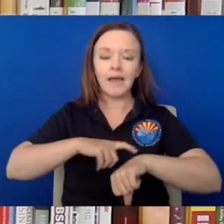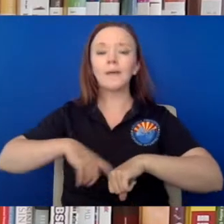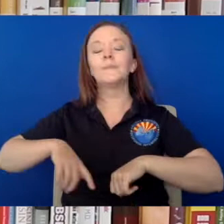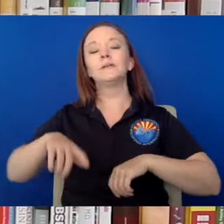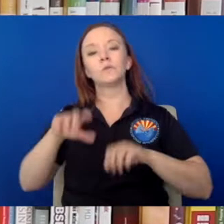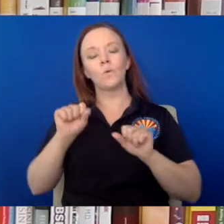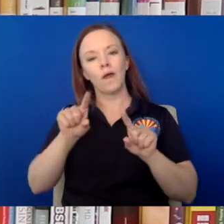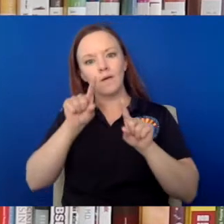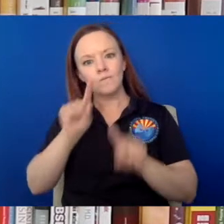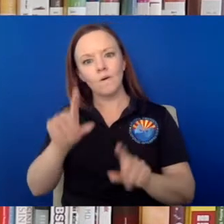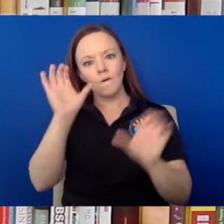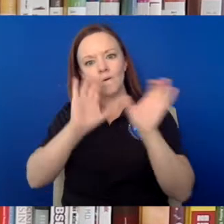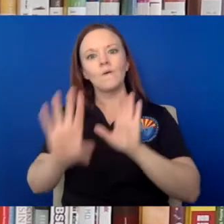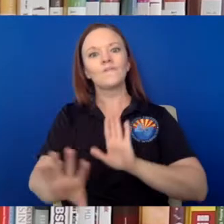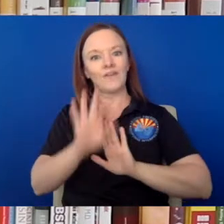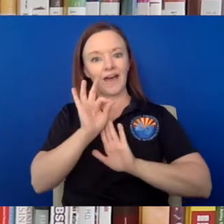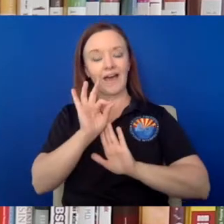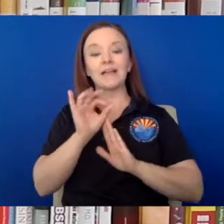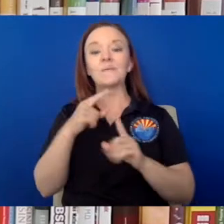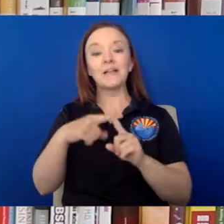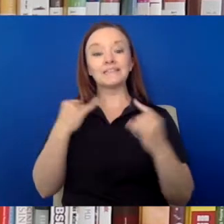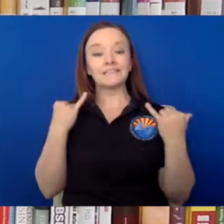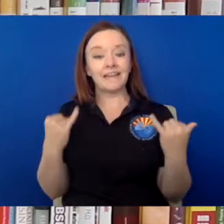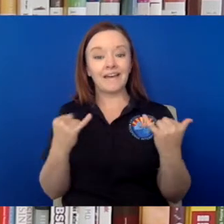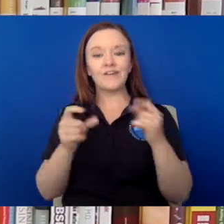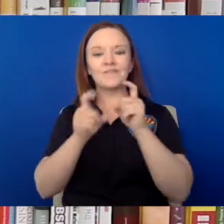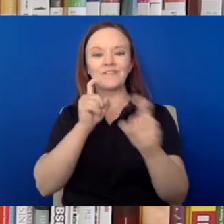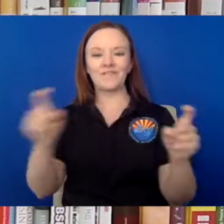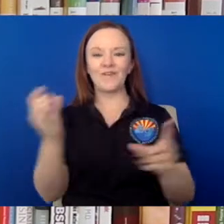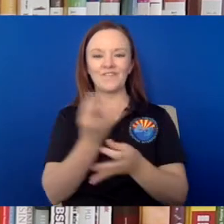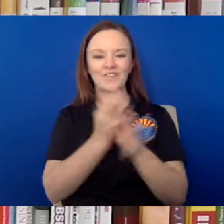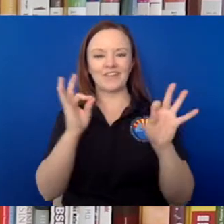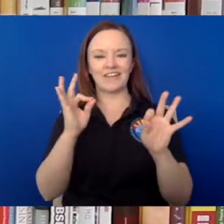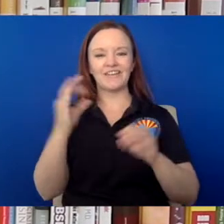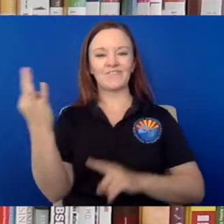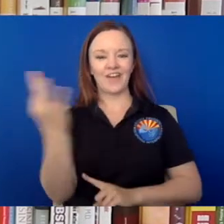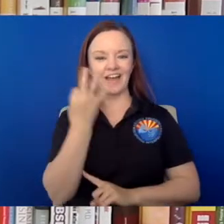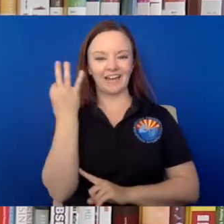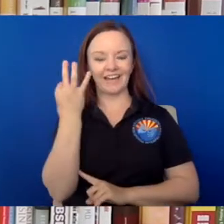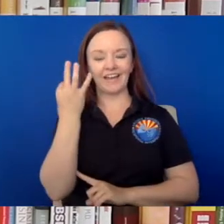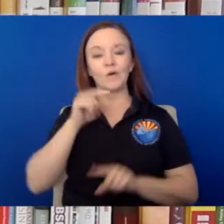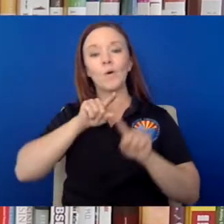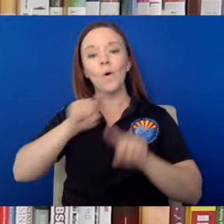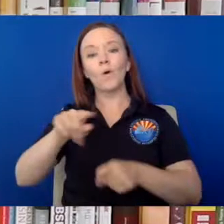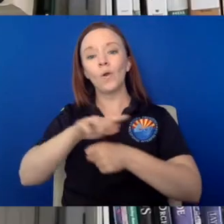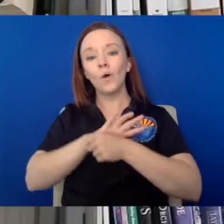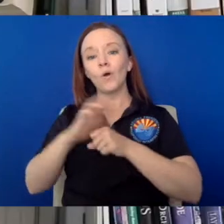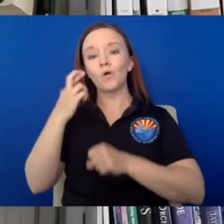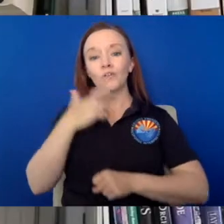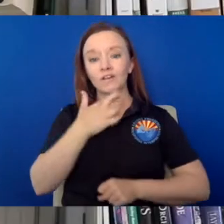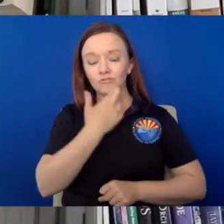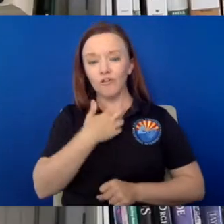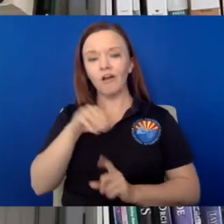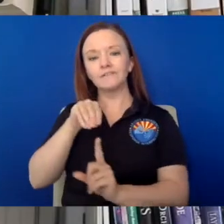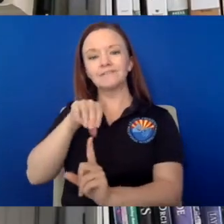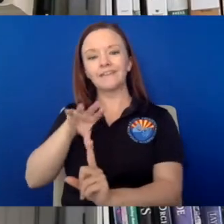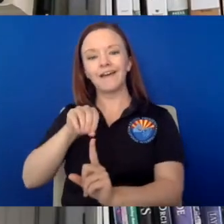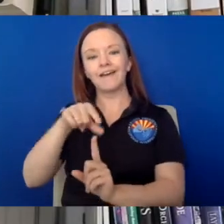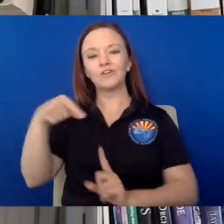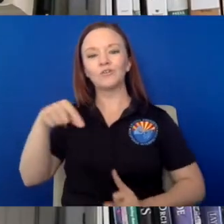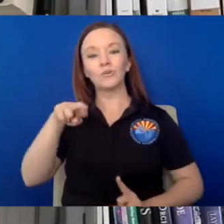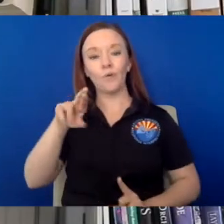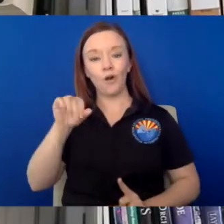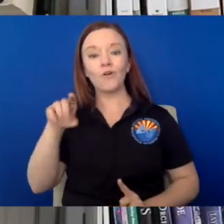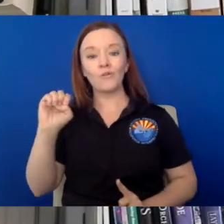There is now a giveaway starting this Friday. Just scan a QR code at participating restaurants to enter the drawing. A lot of